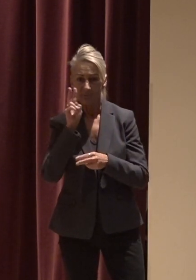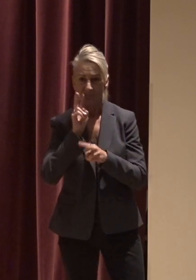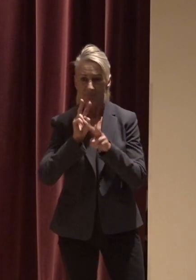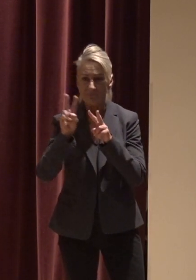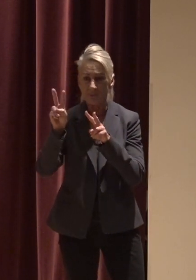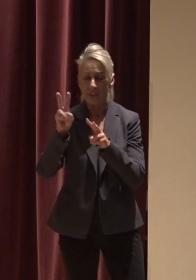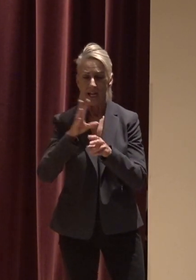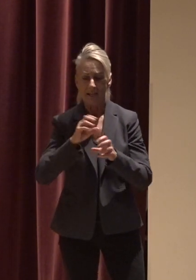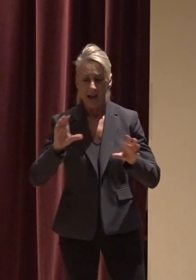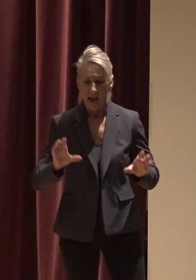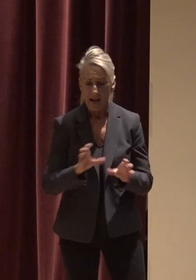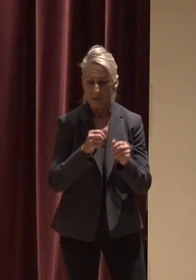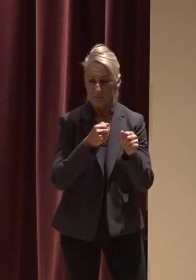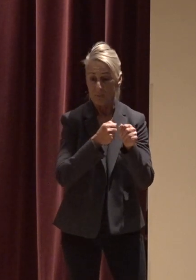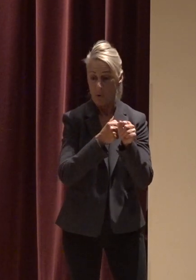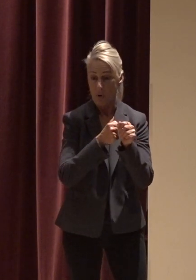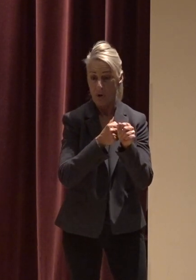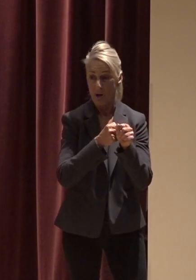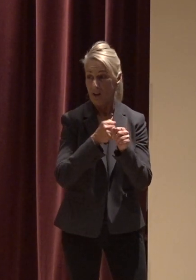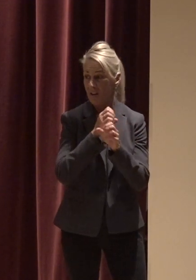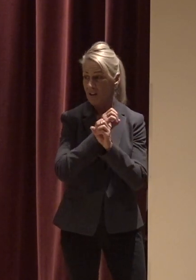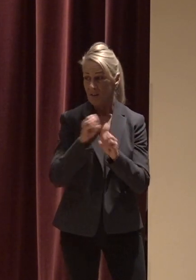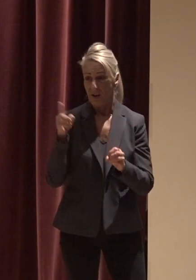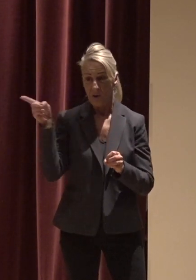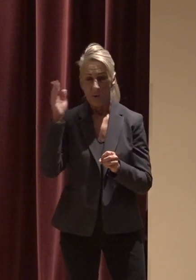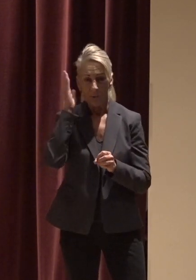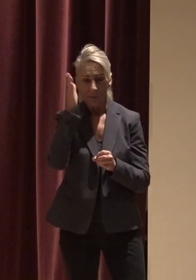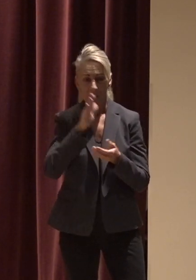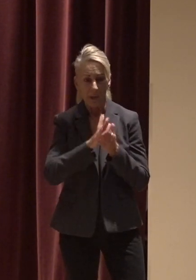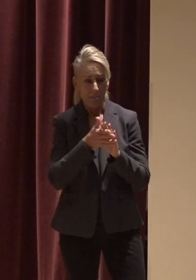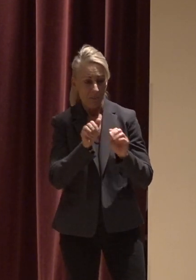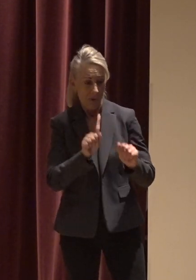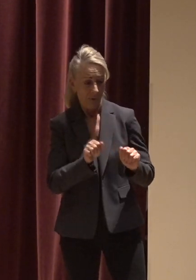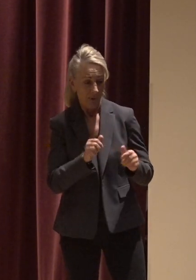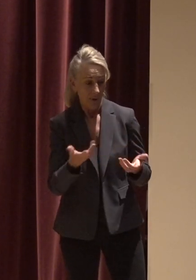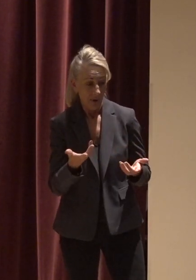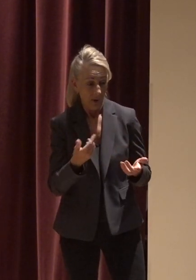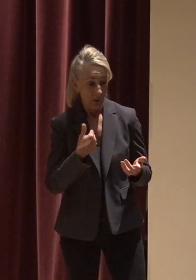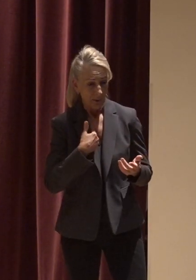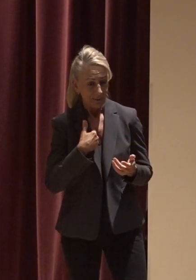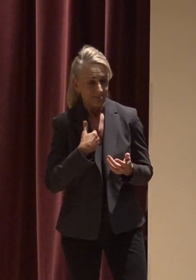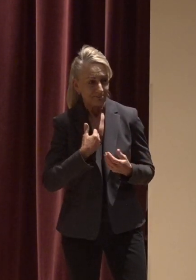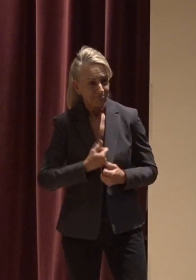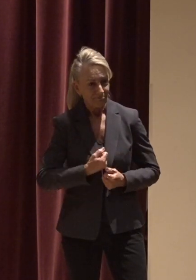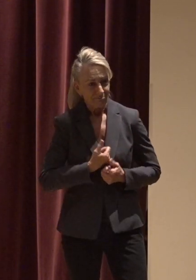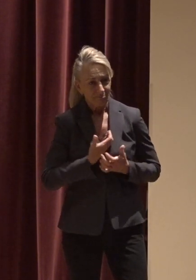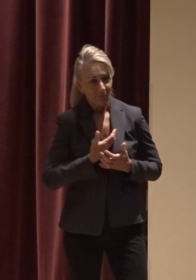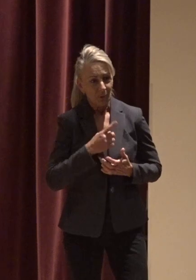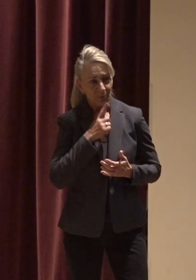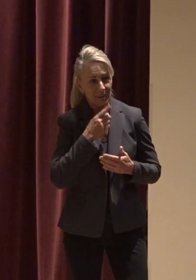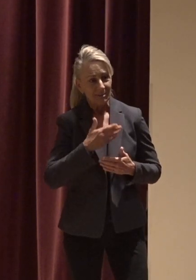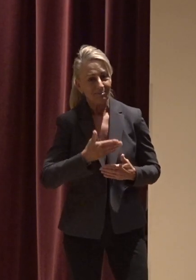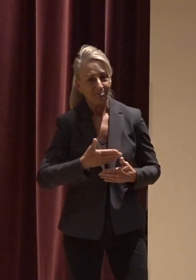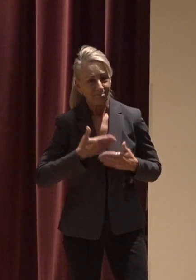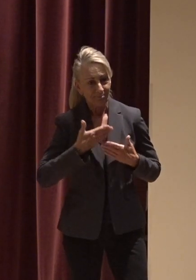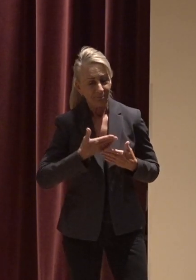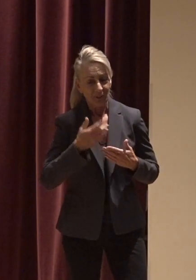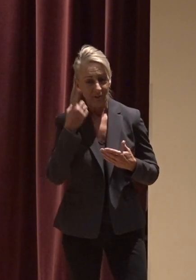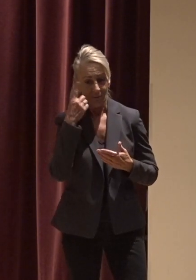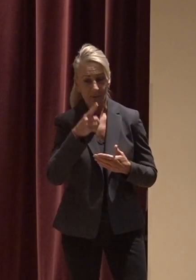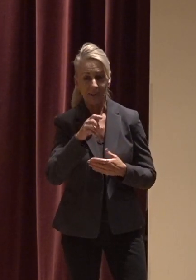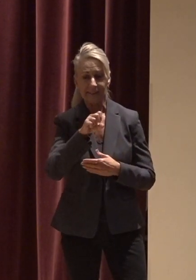none of the programs you're about to see tonight would have been possible we express our deepest appreciation to the Salem City Council